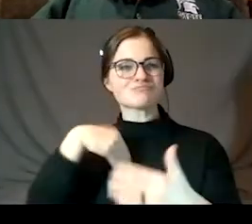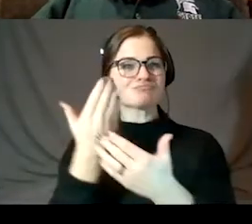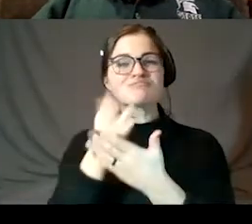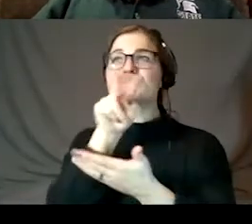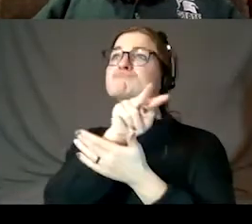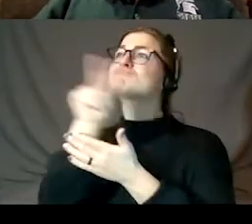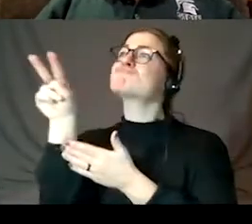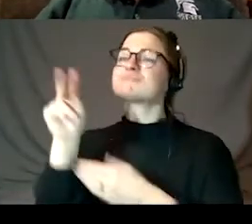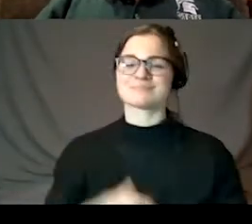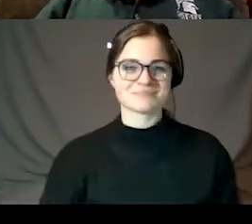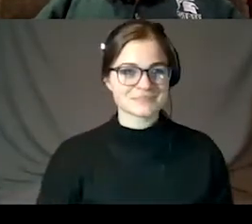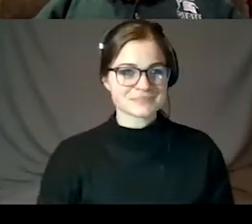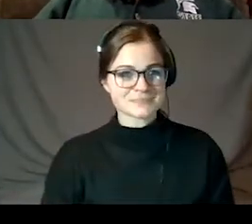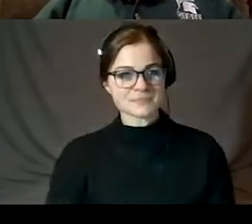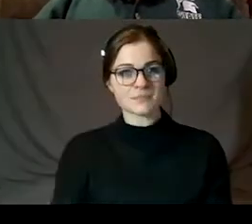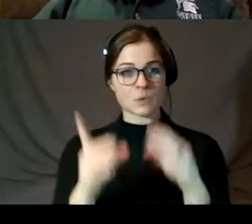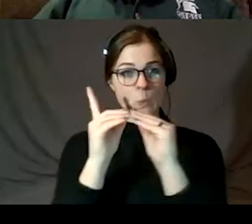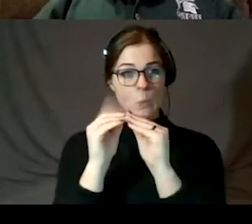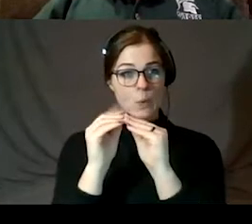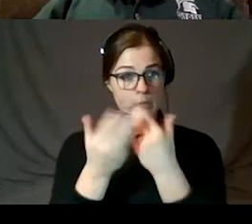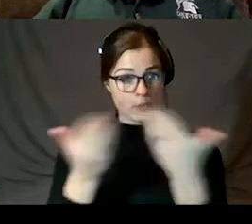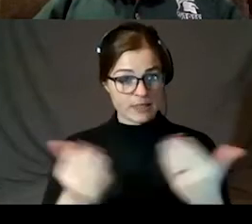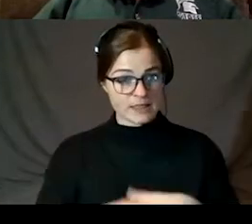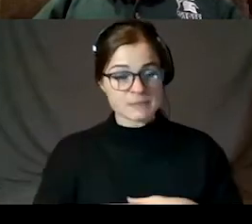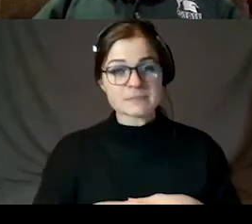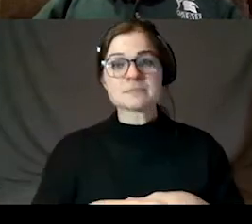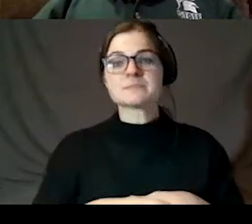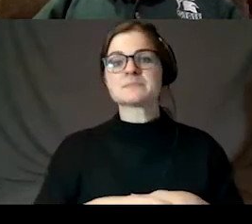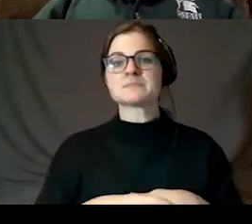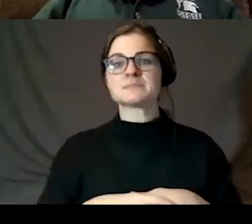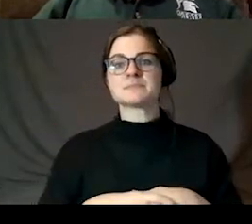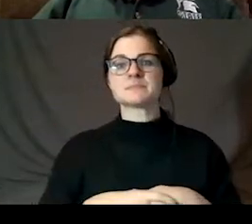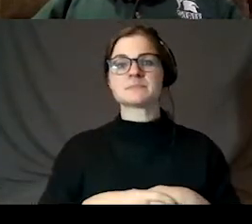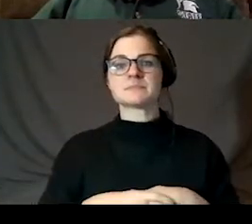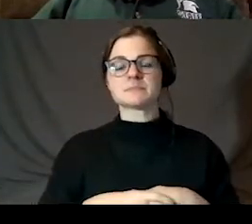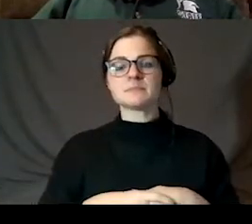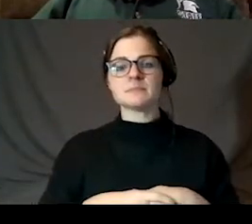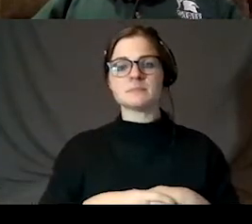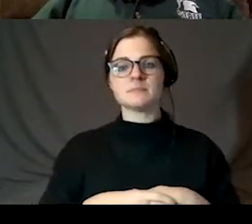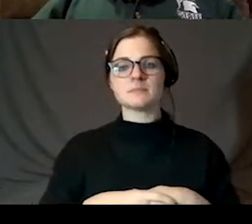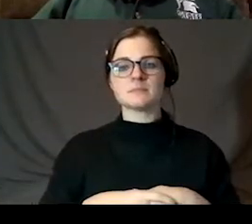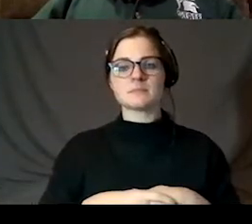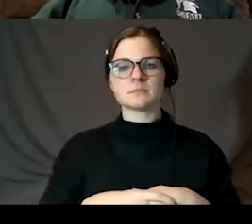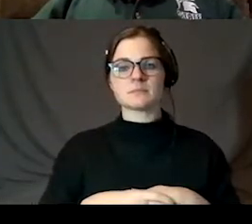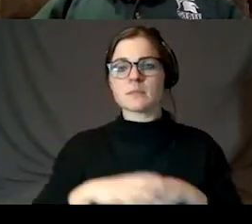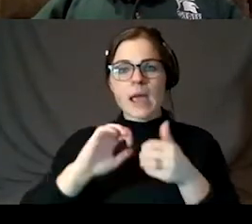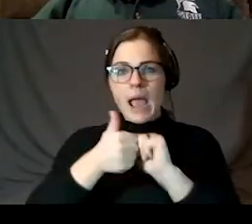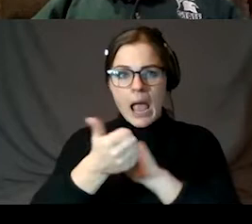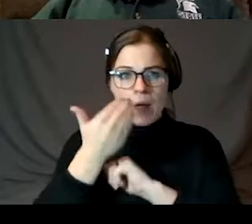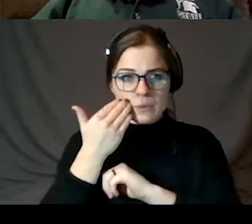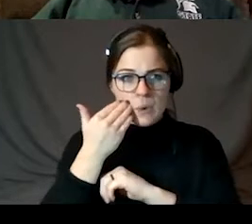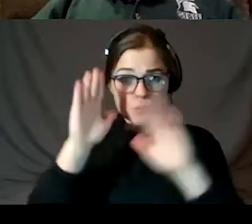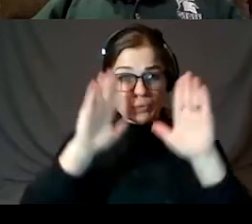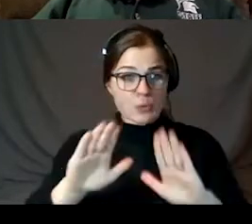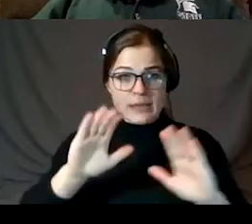And one more thing I want to mention. How do we know that the great conjunction was important?